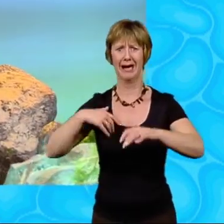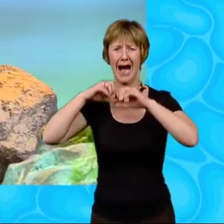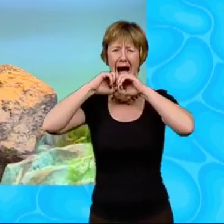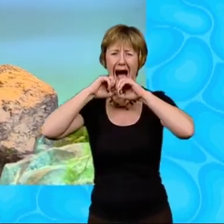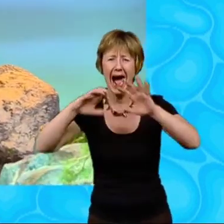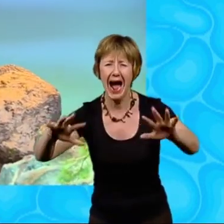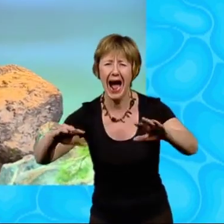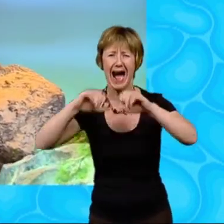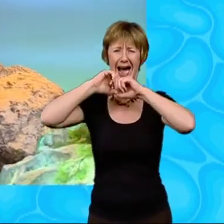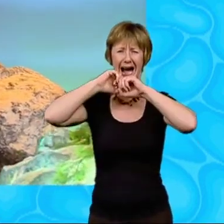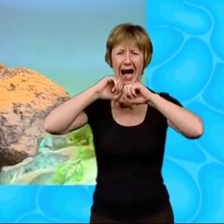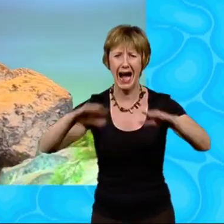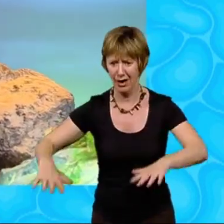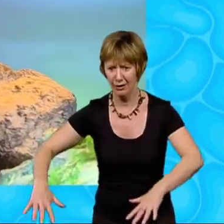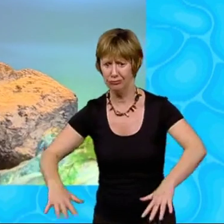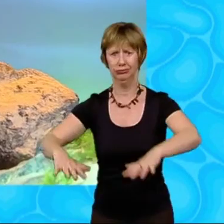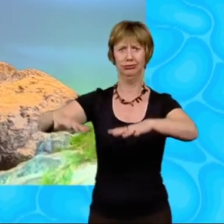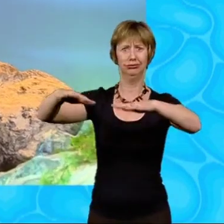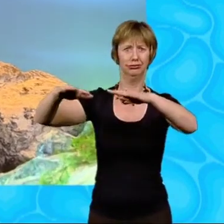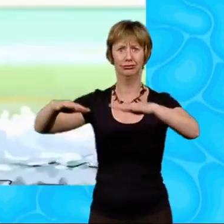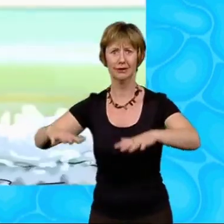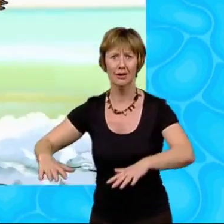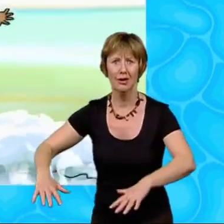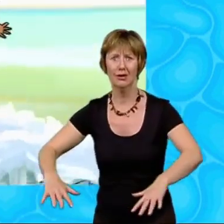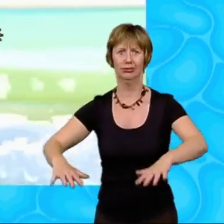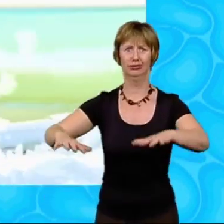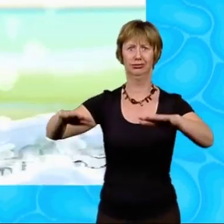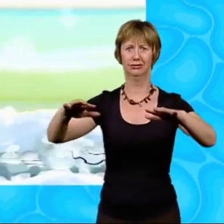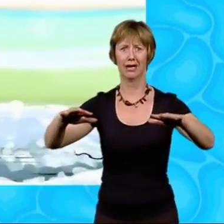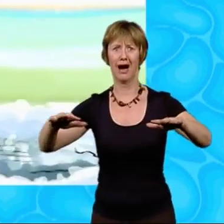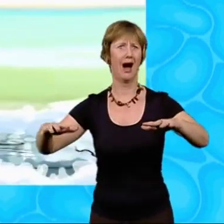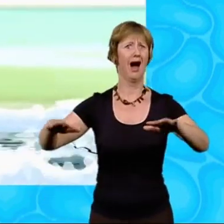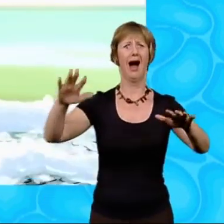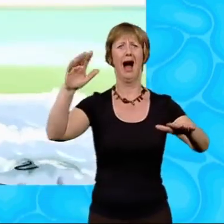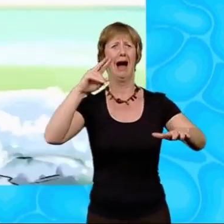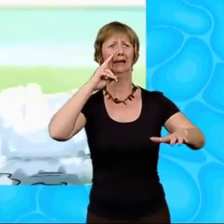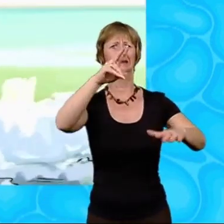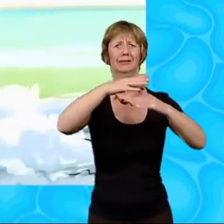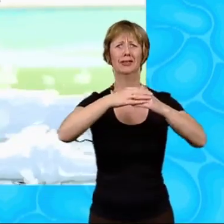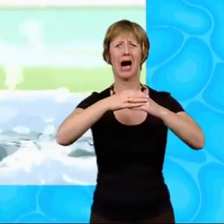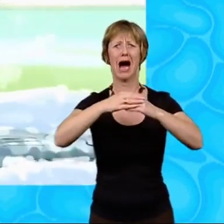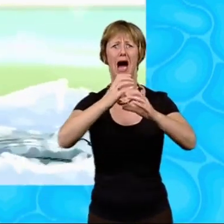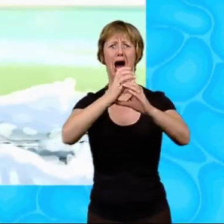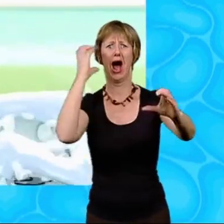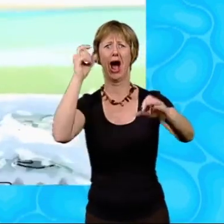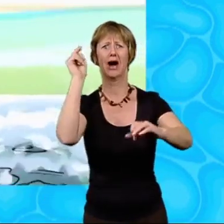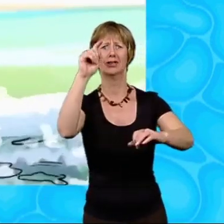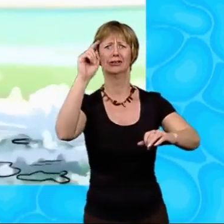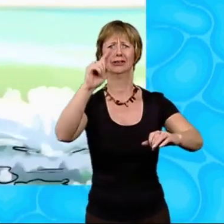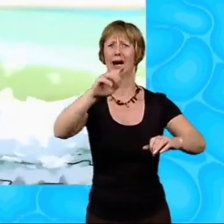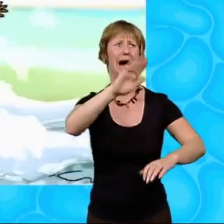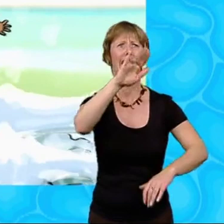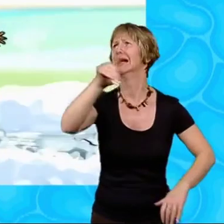the group of rocks I was standing on and carried on heading up the beach. I screamed again. All around me, the water was getting higher and higher.